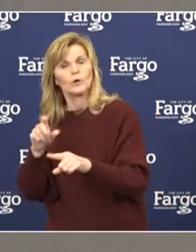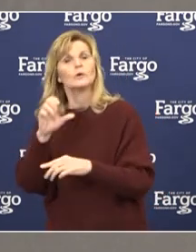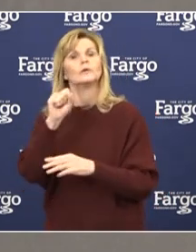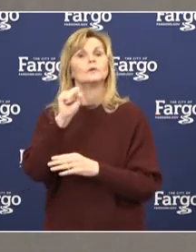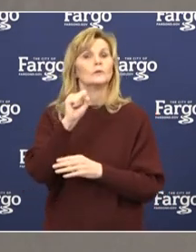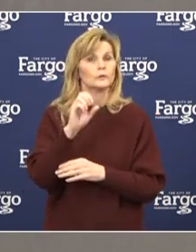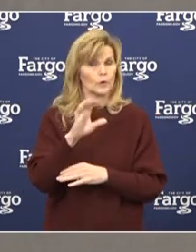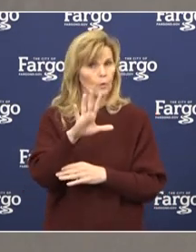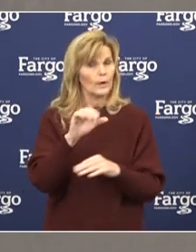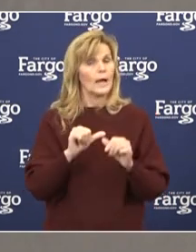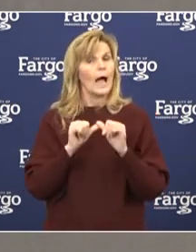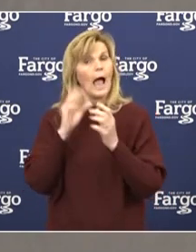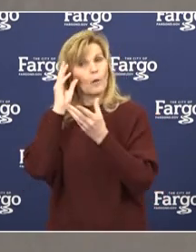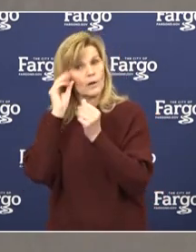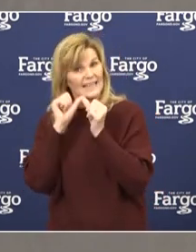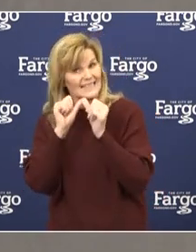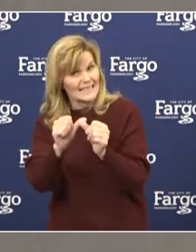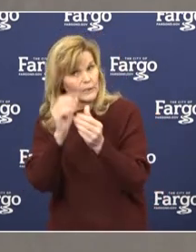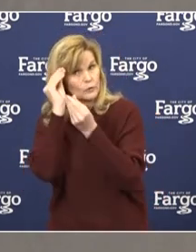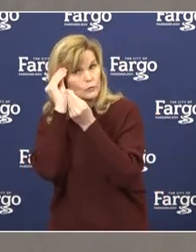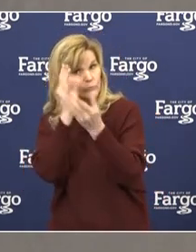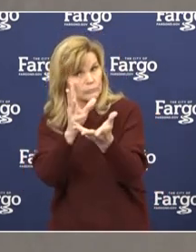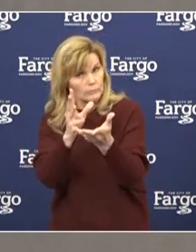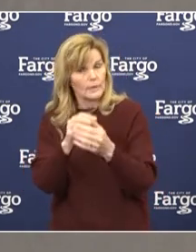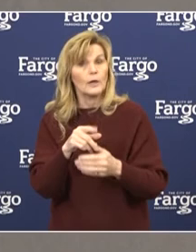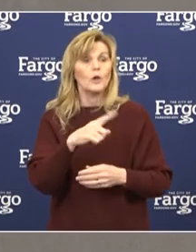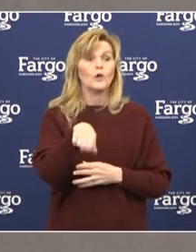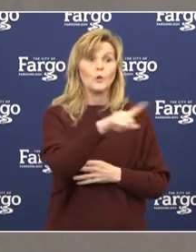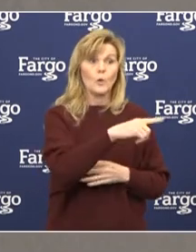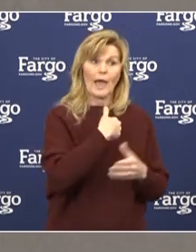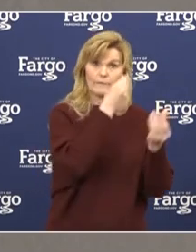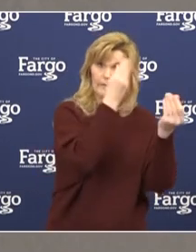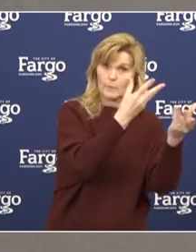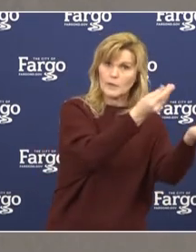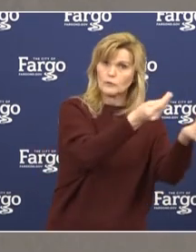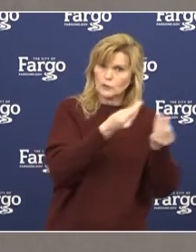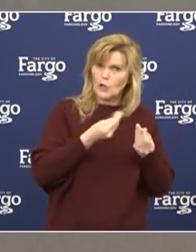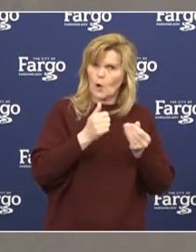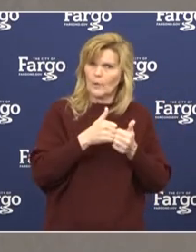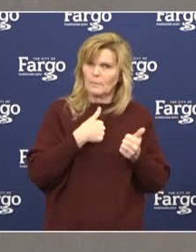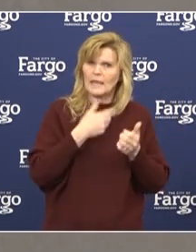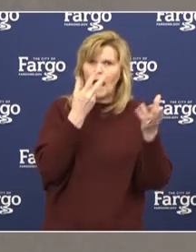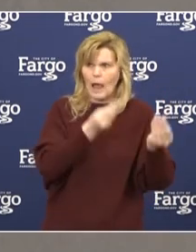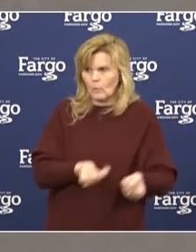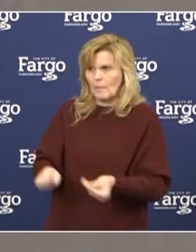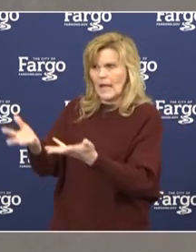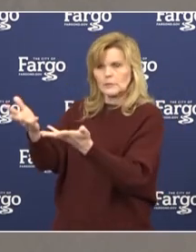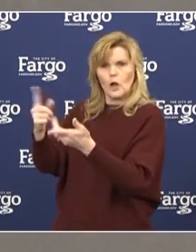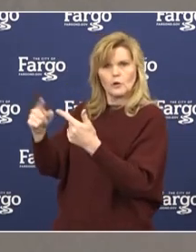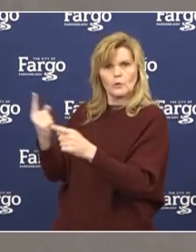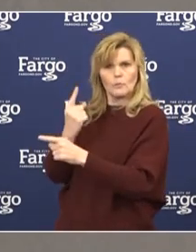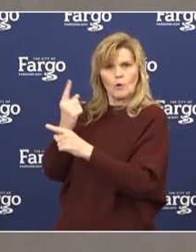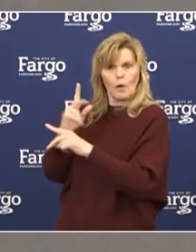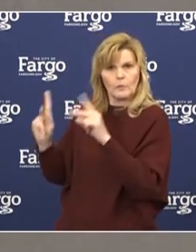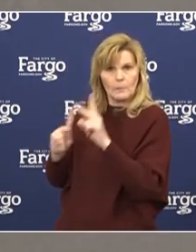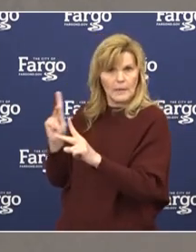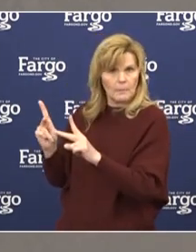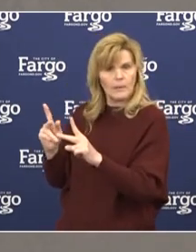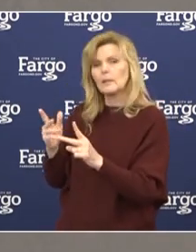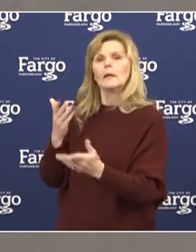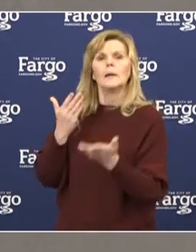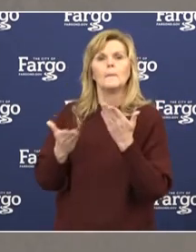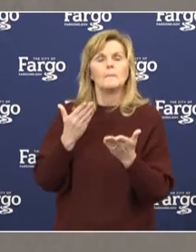share that information with me. I will get that information to the appropriate folks that may be able to